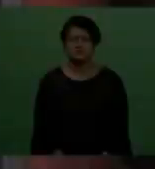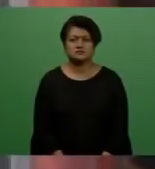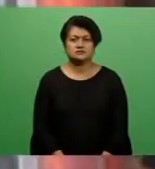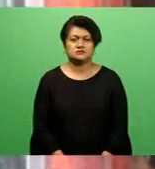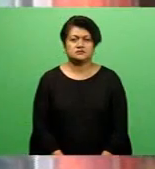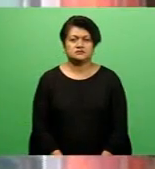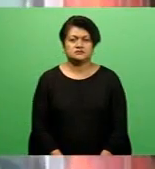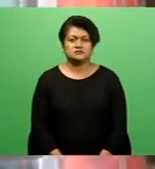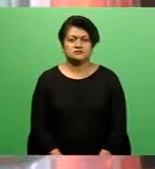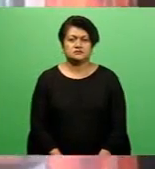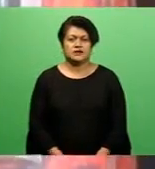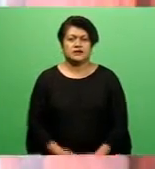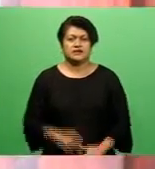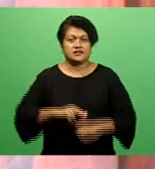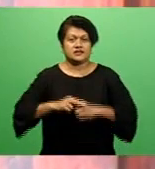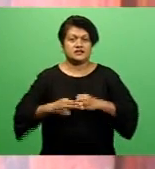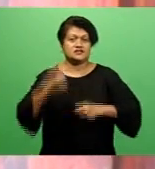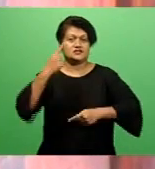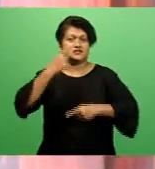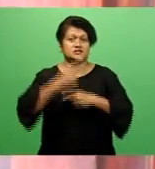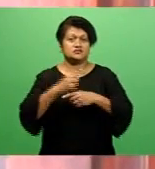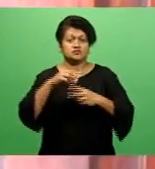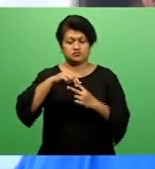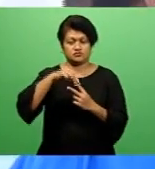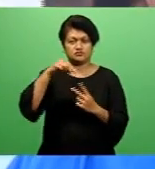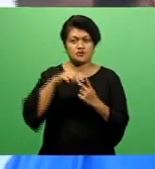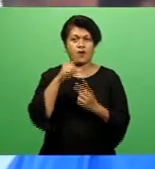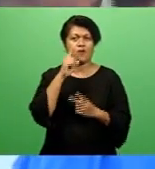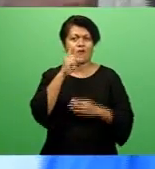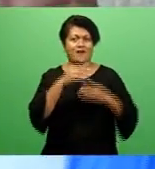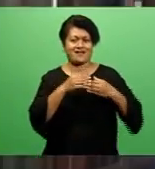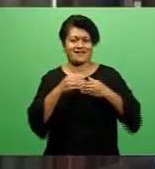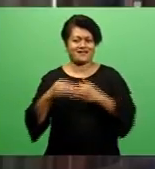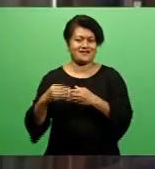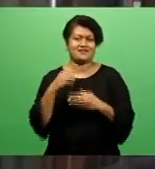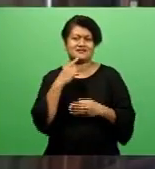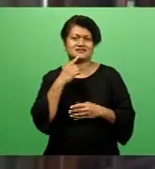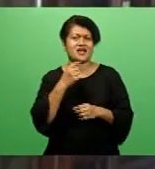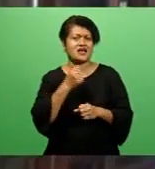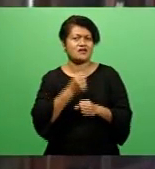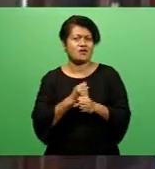In the news tonight, choose one leader, says Ngavoka.